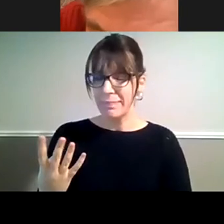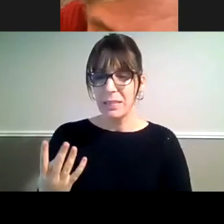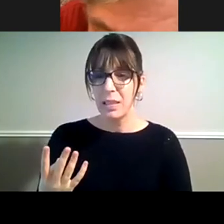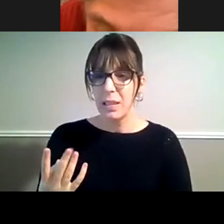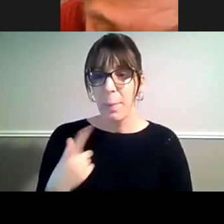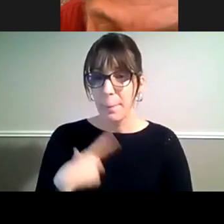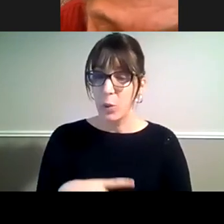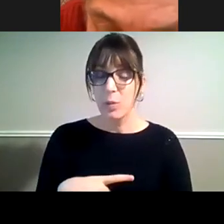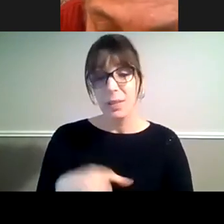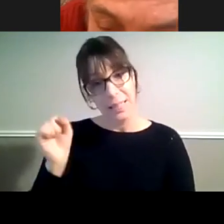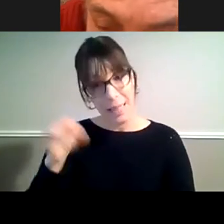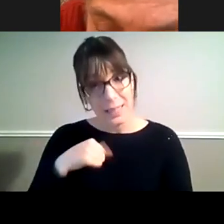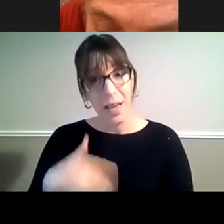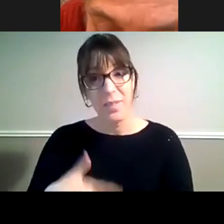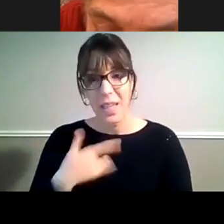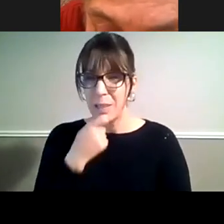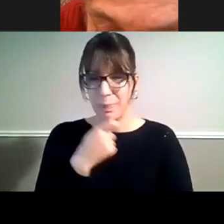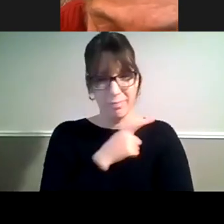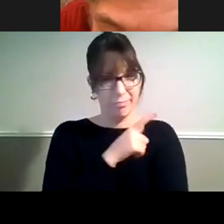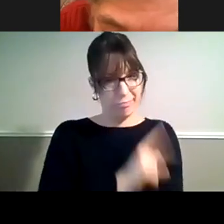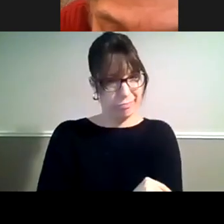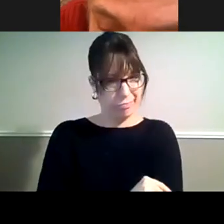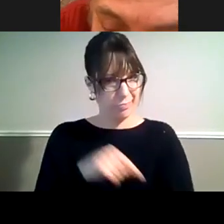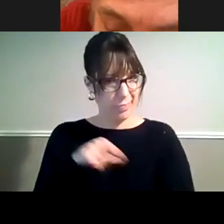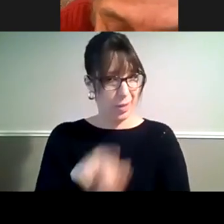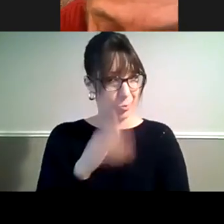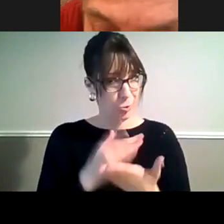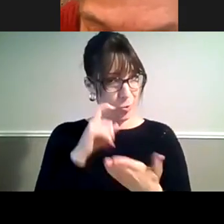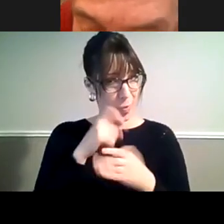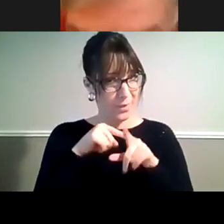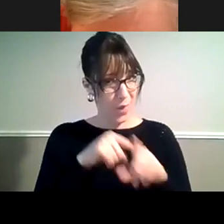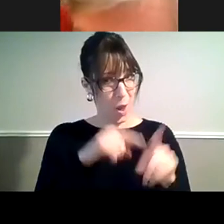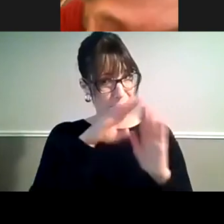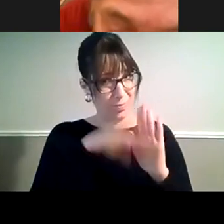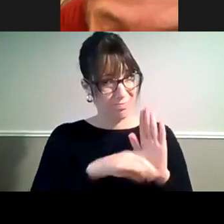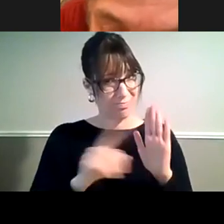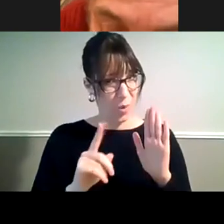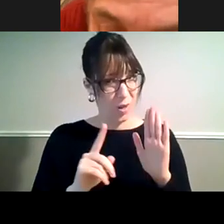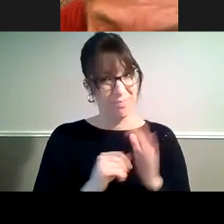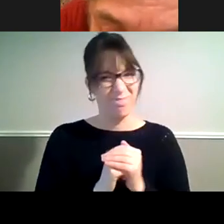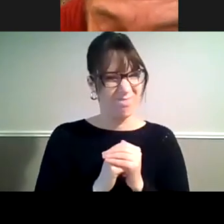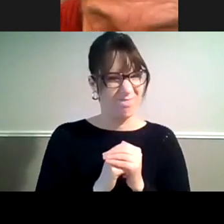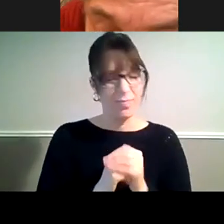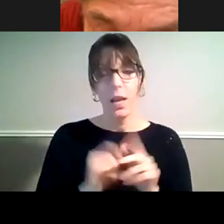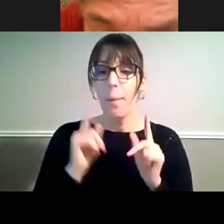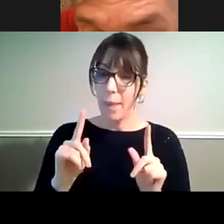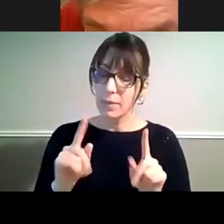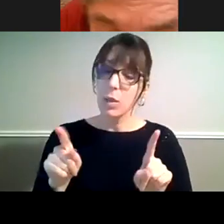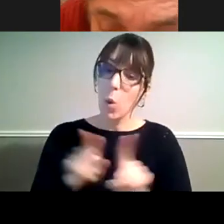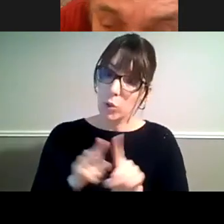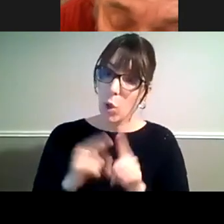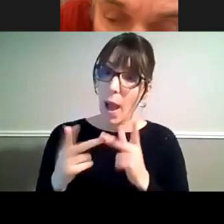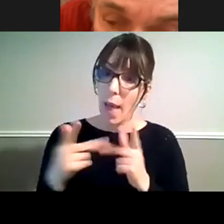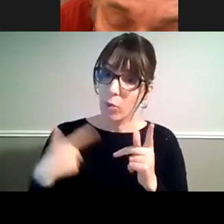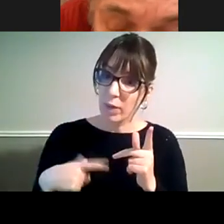bit sceptical about whether this recommendation will actually be adopted, but also because, you know, at